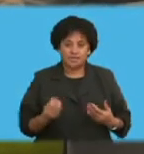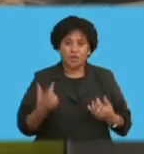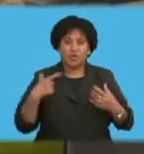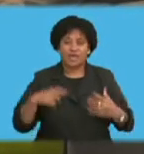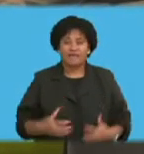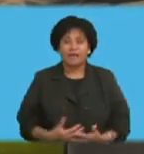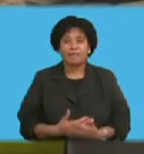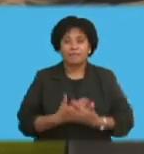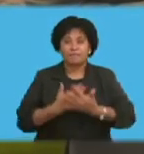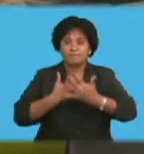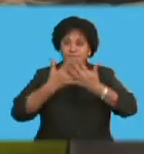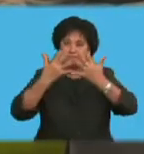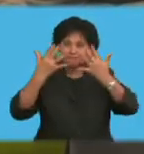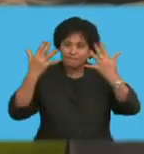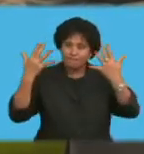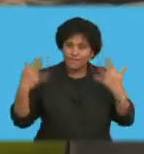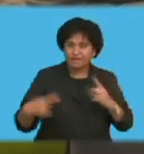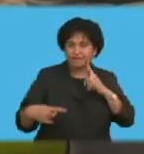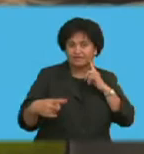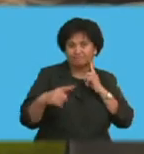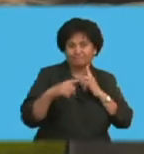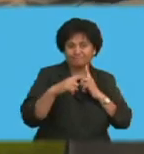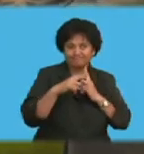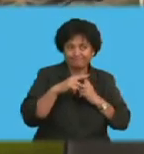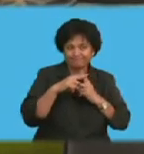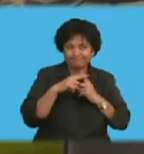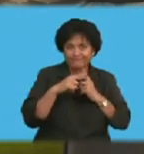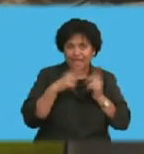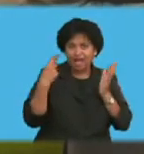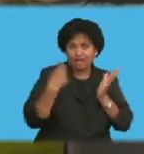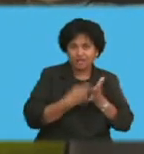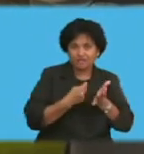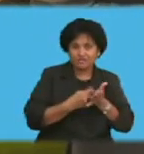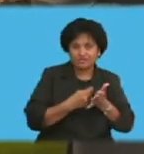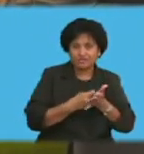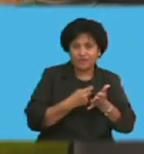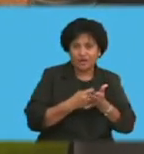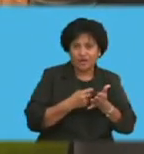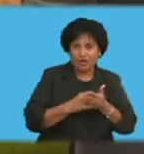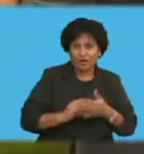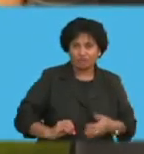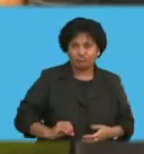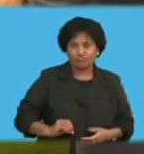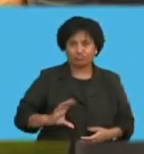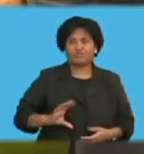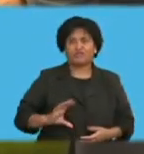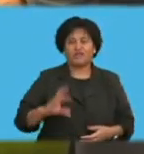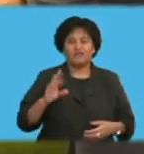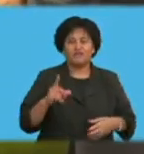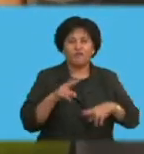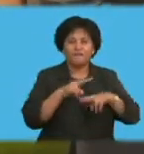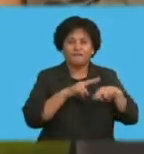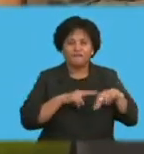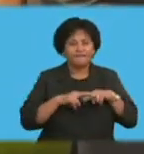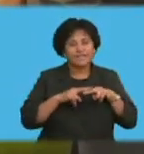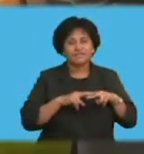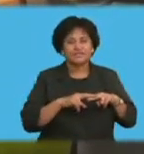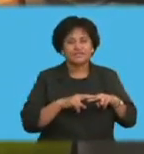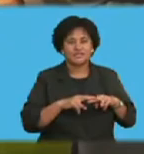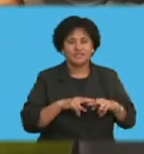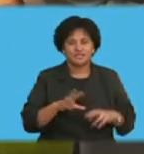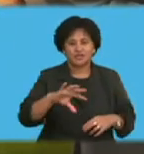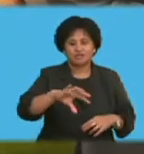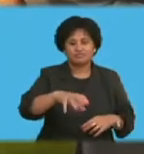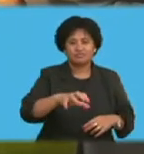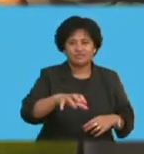positive dollar implications for us, because it, again, positions us as a sporting destination, which we have been building